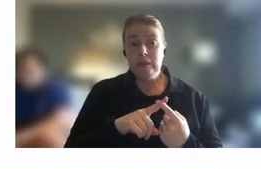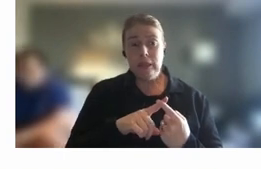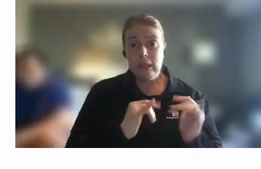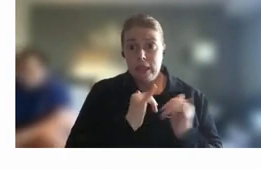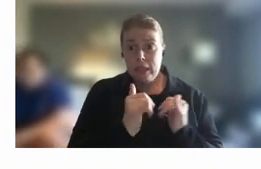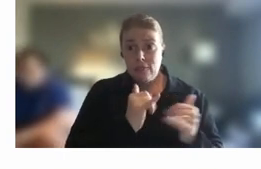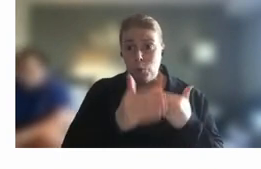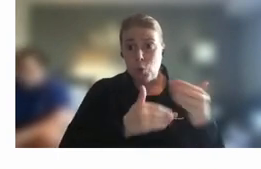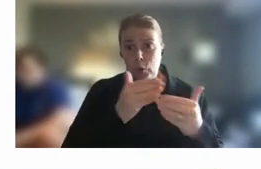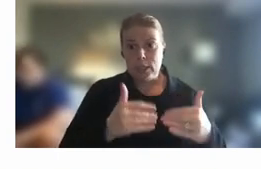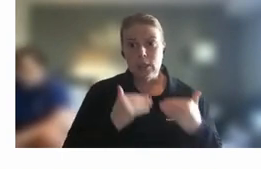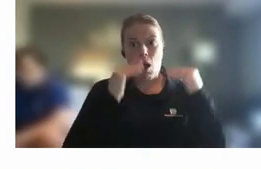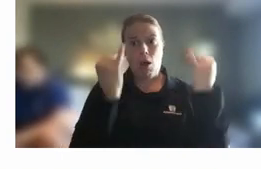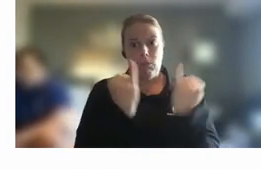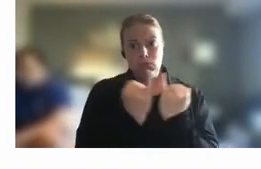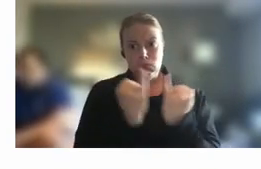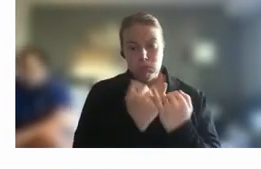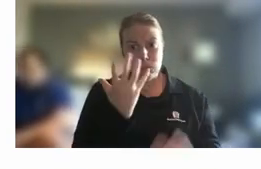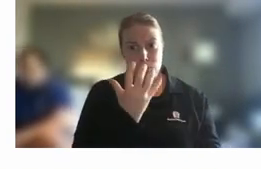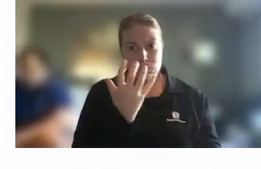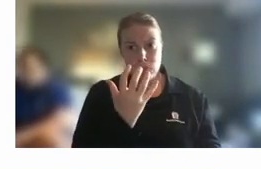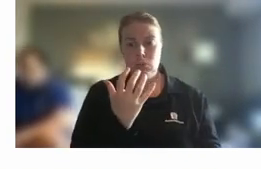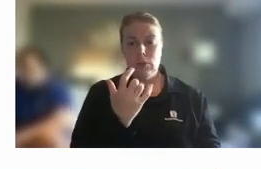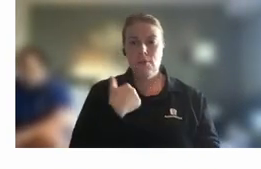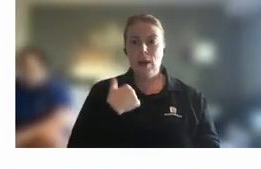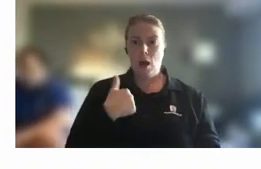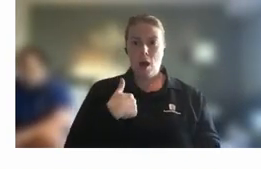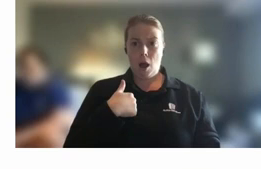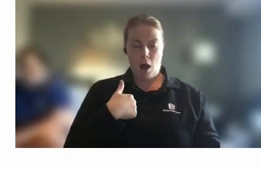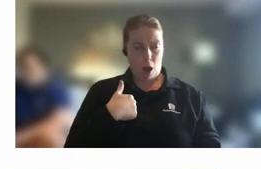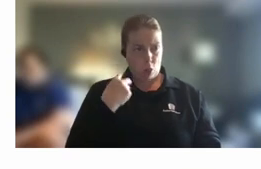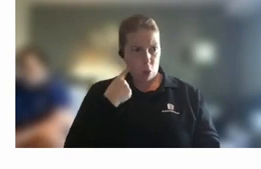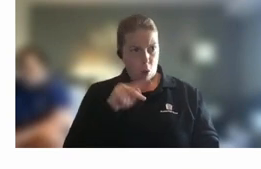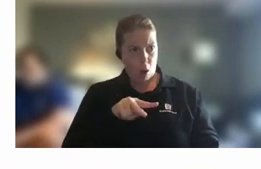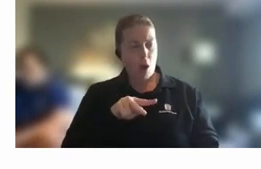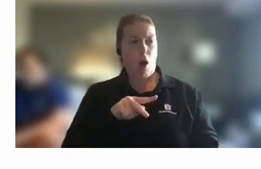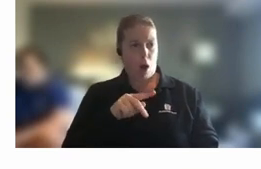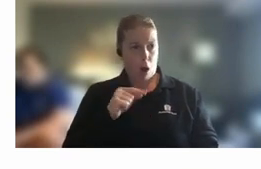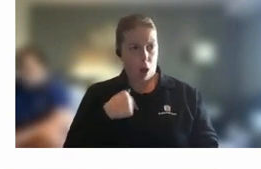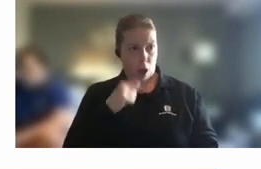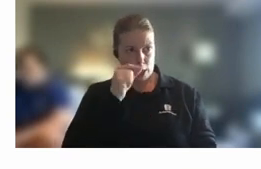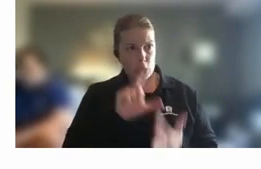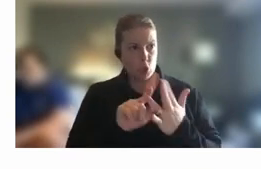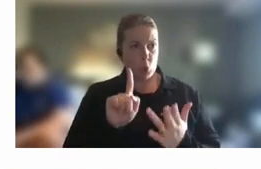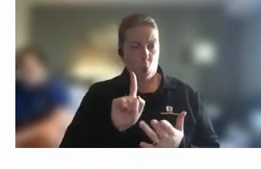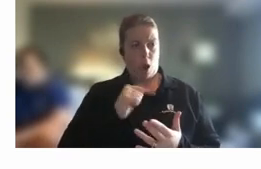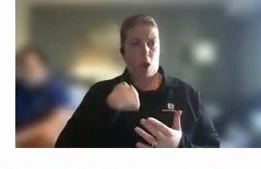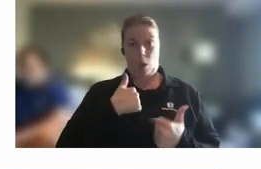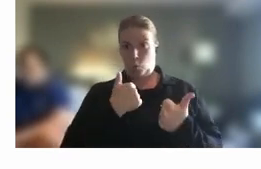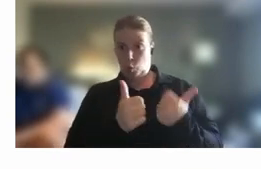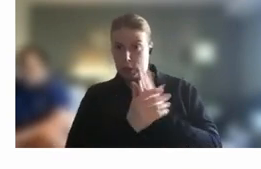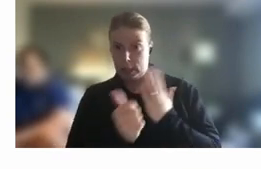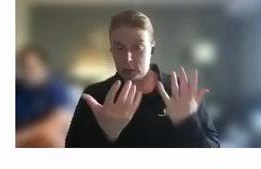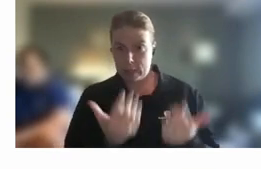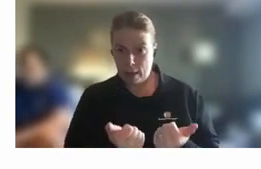was because what really attracted to me was that i could do what i'm good at what i'm passionate about the agency needed